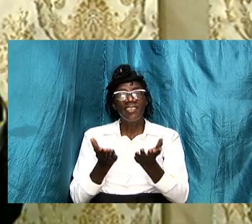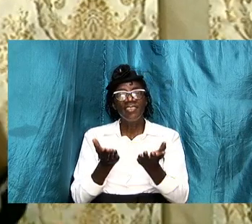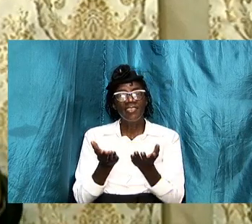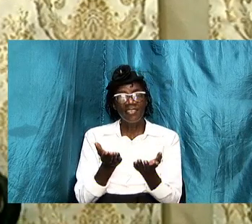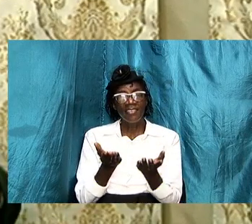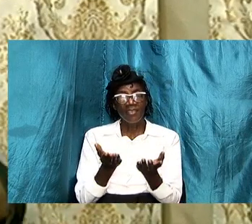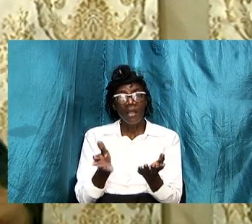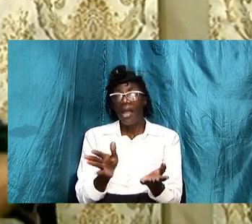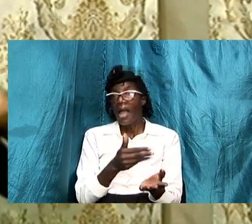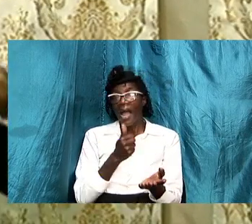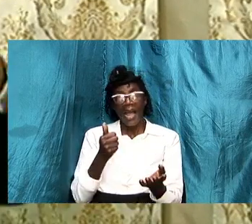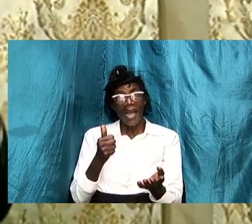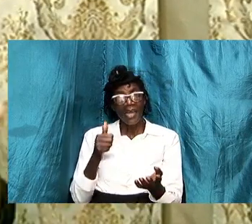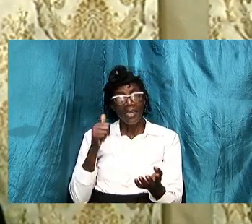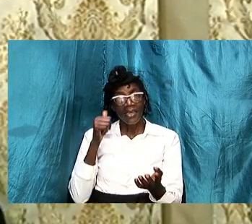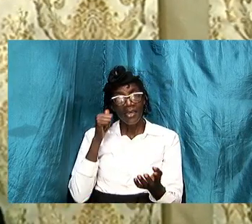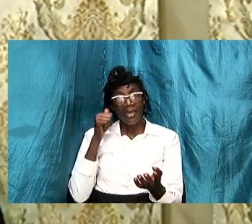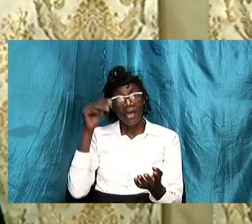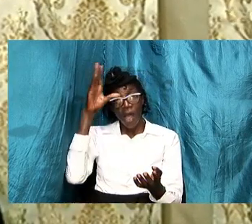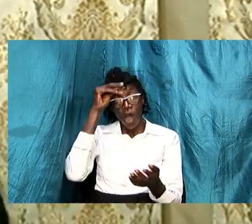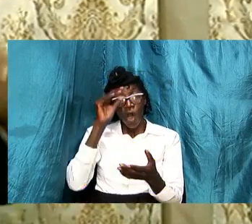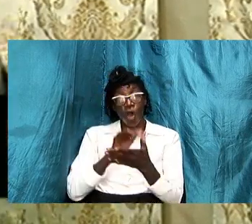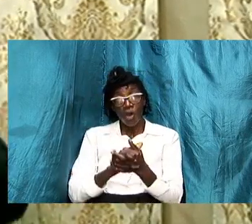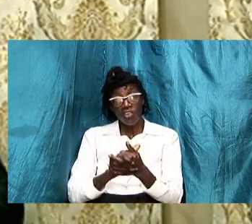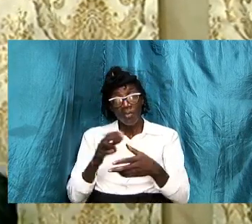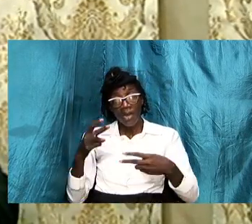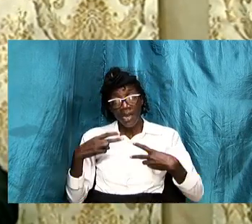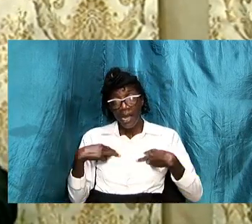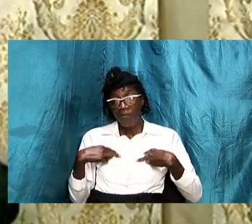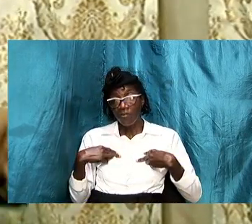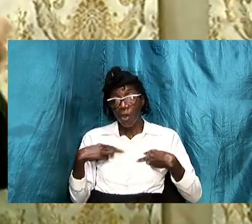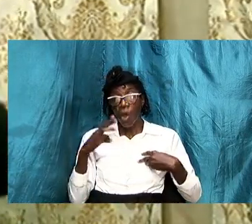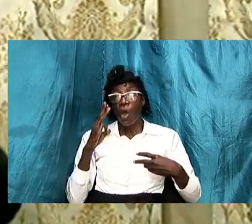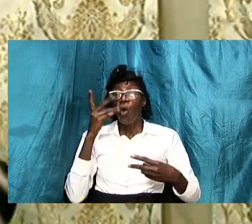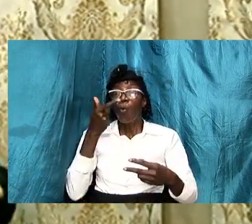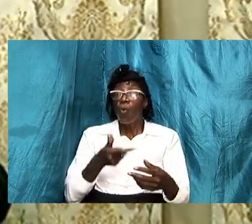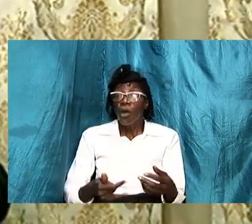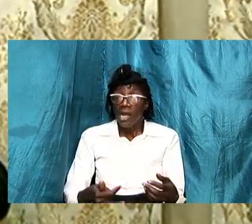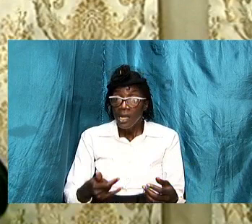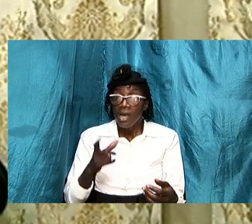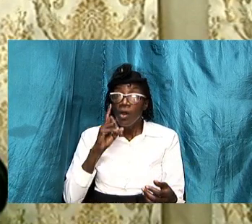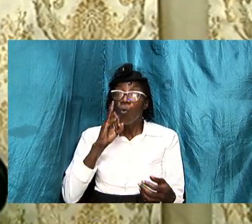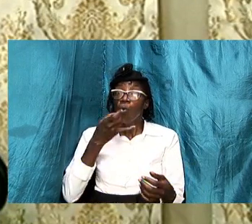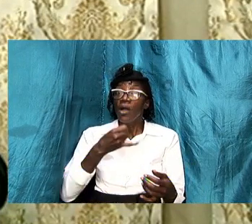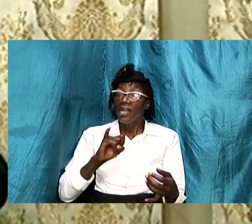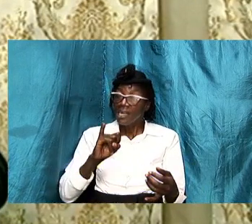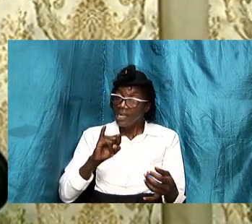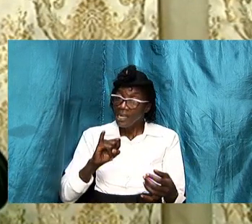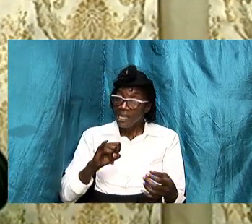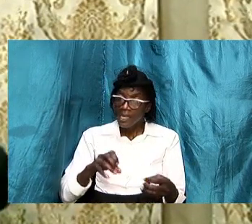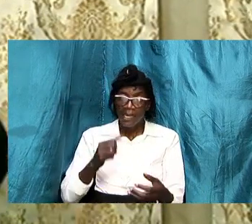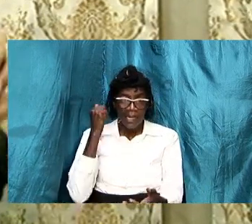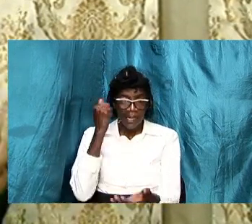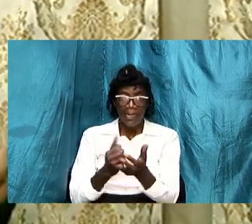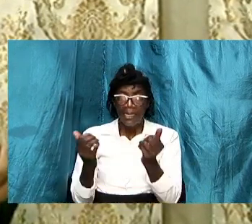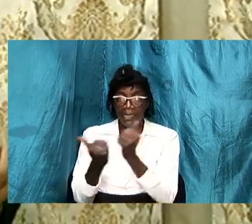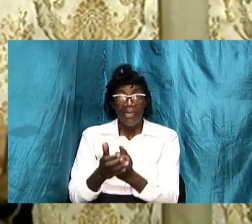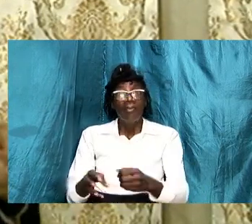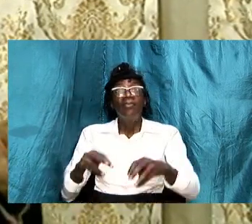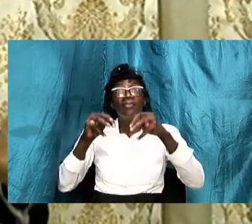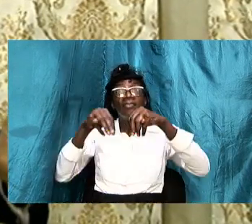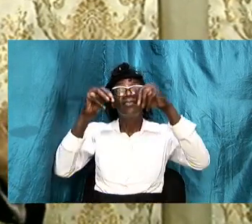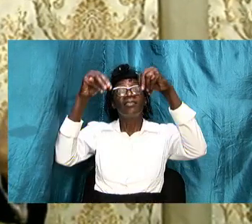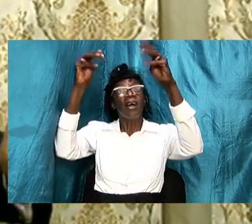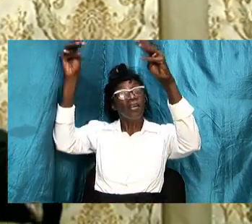and a husband will have to willingly sacrifice him to death so to speak for his wife